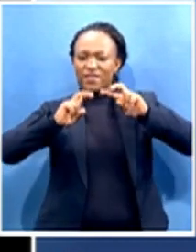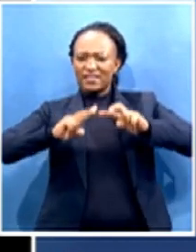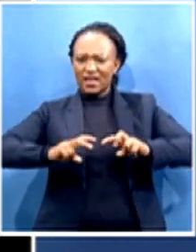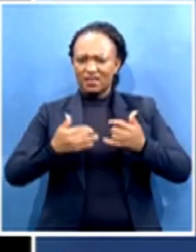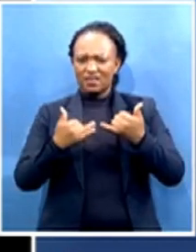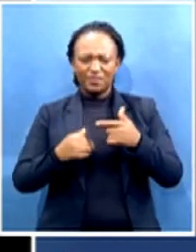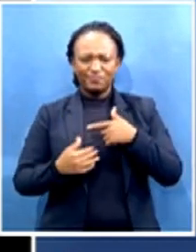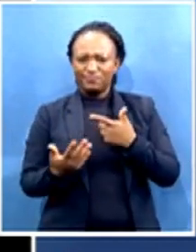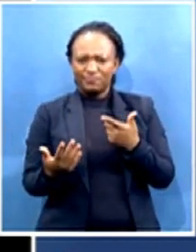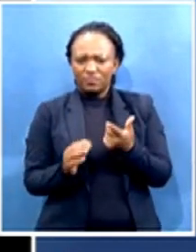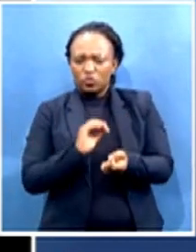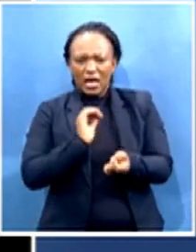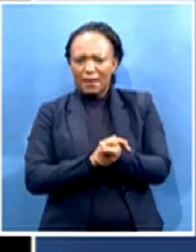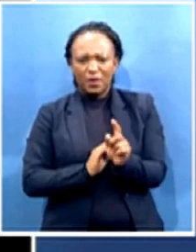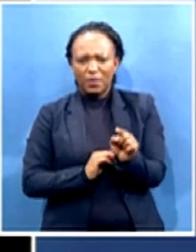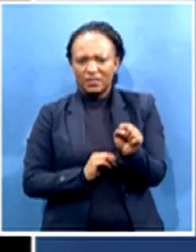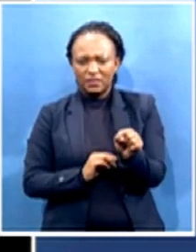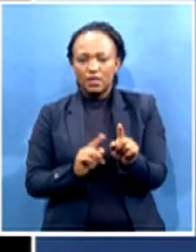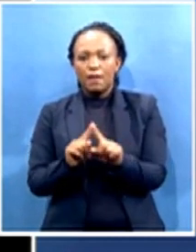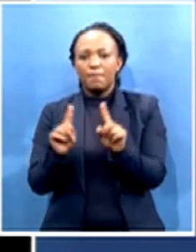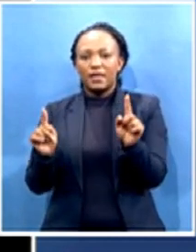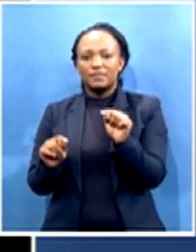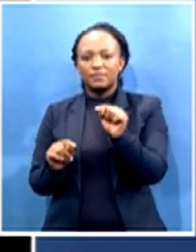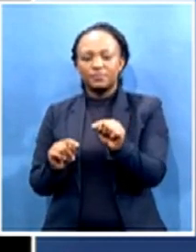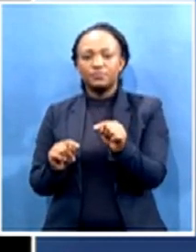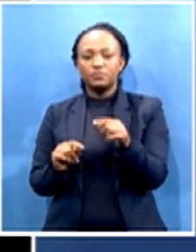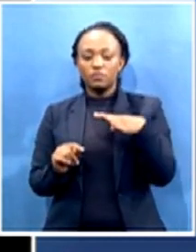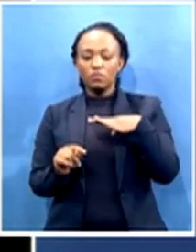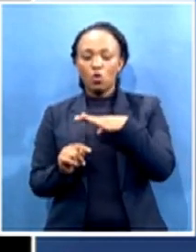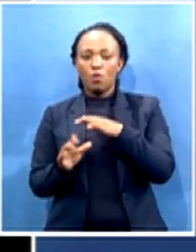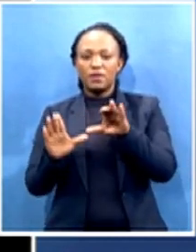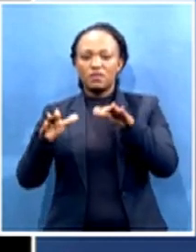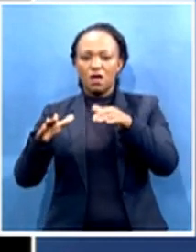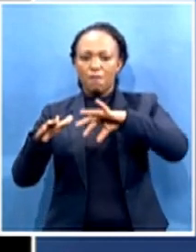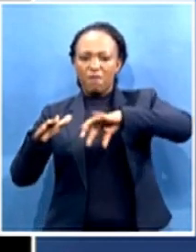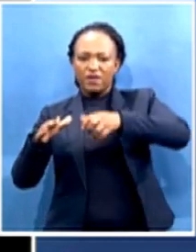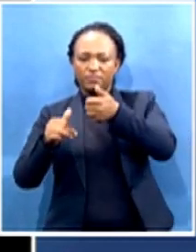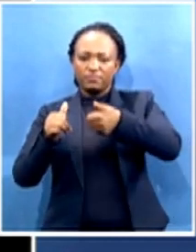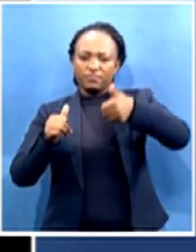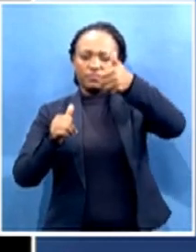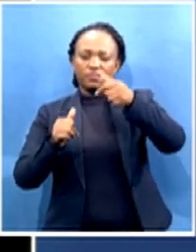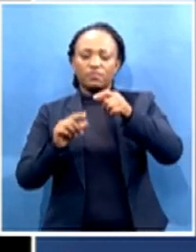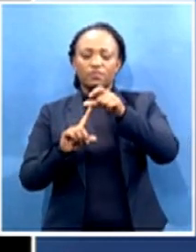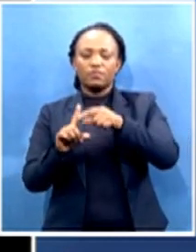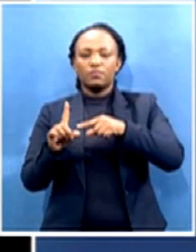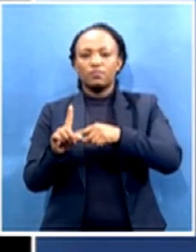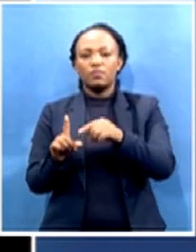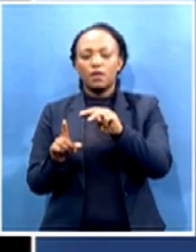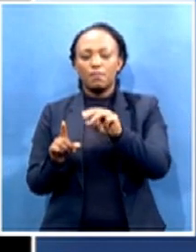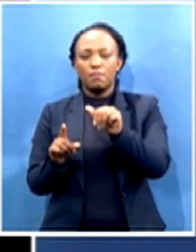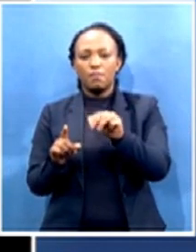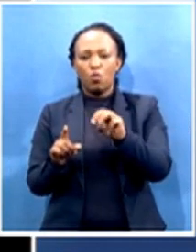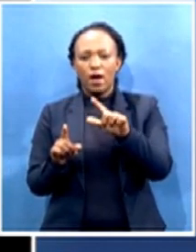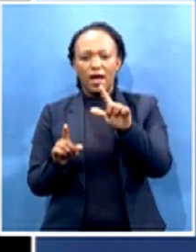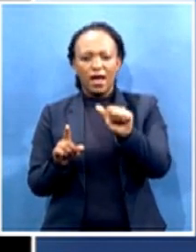However, the Provincial Commissioner, Lieutenant General Elias Mawela, has condemned the Mob Justice following this